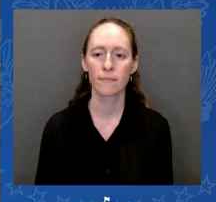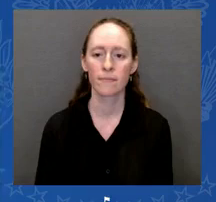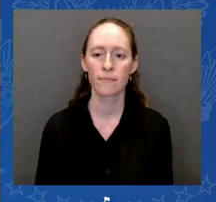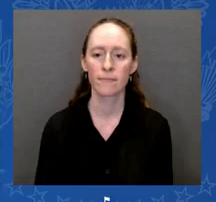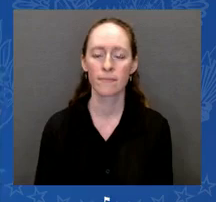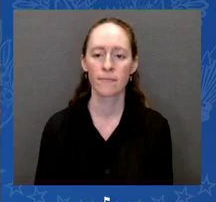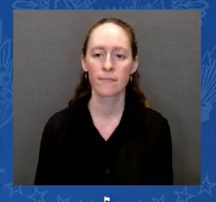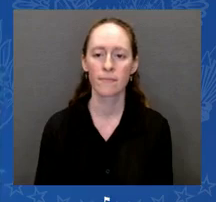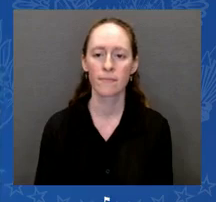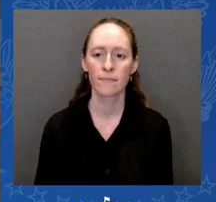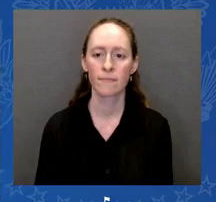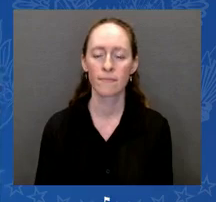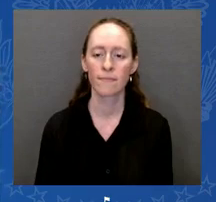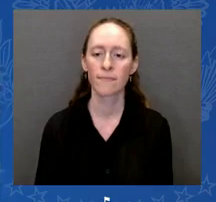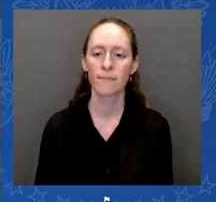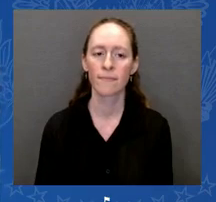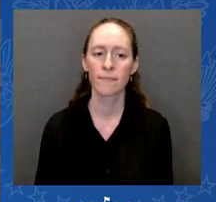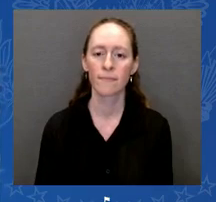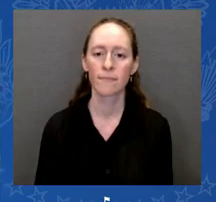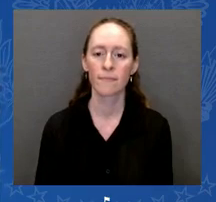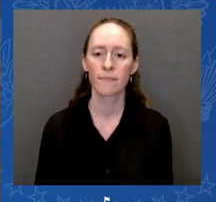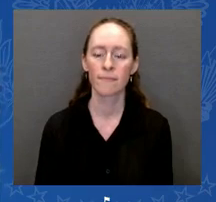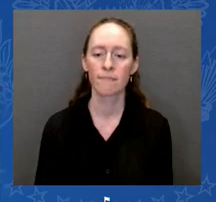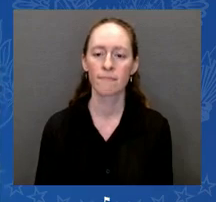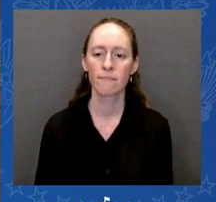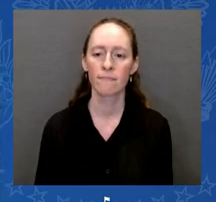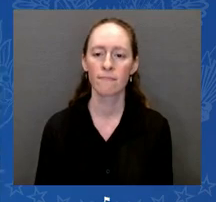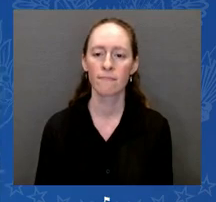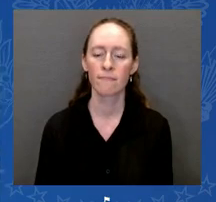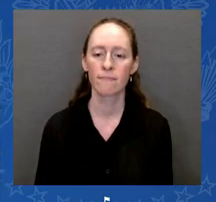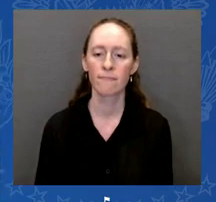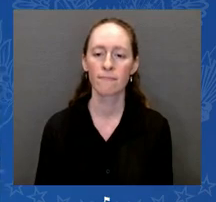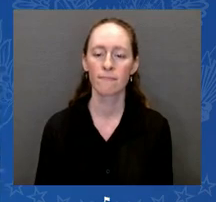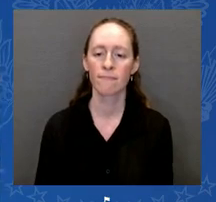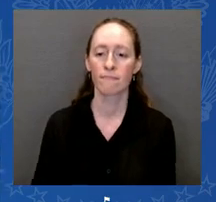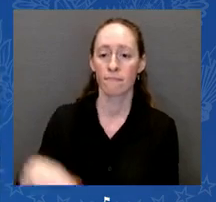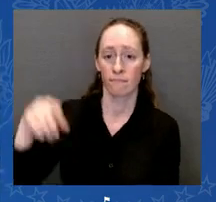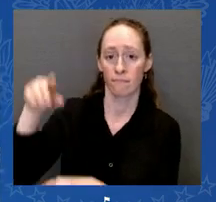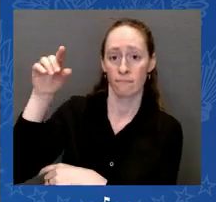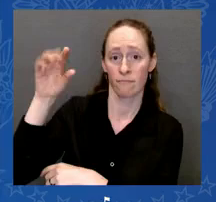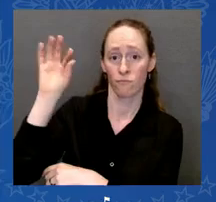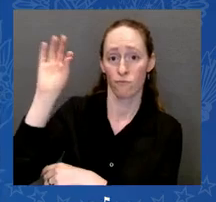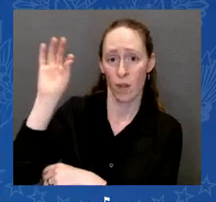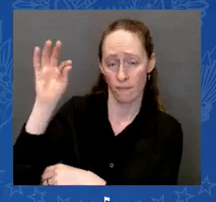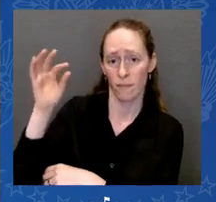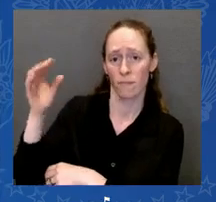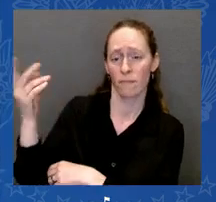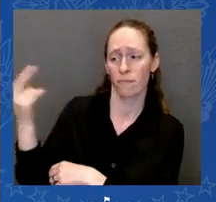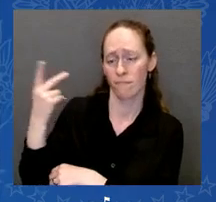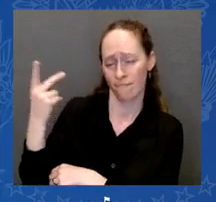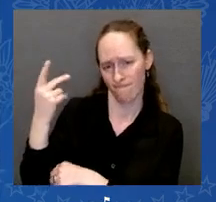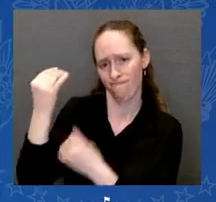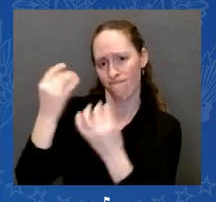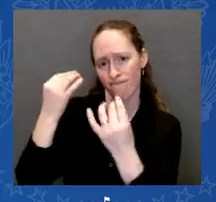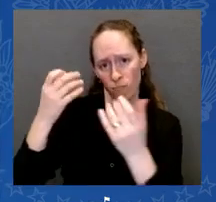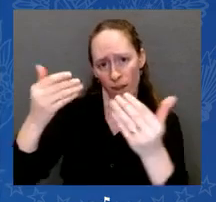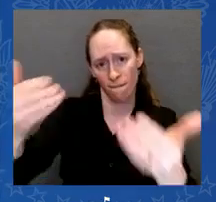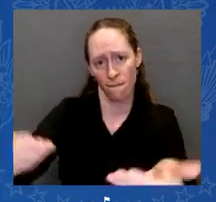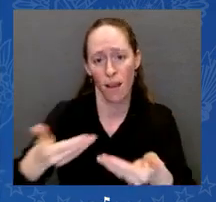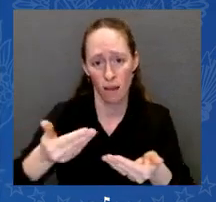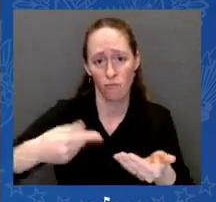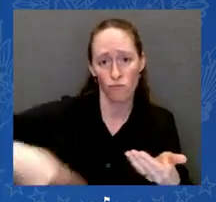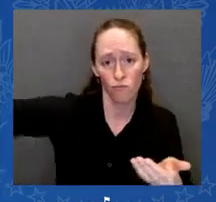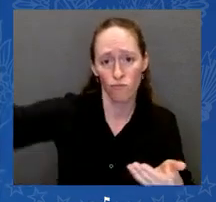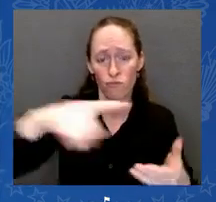the 10th Annual National Vigil for All Victims of Gun Violence. Tonight, we are honored to be joined